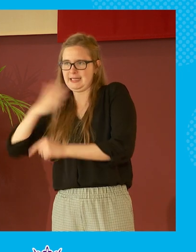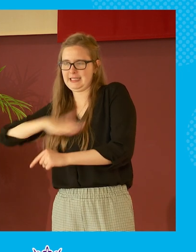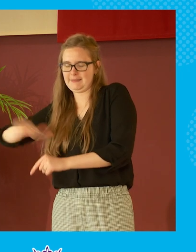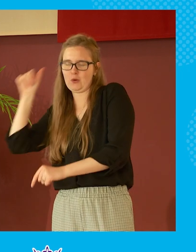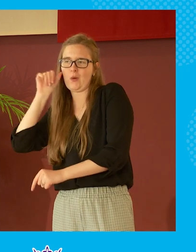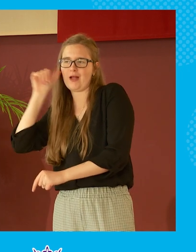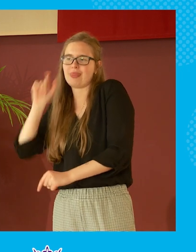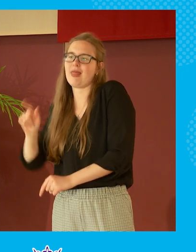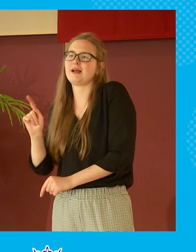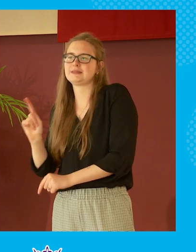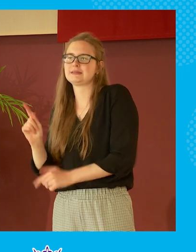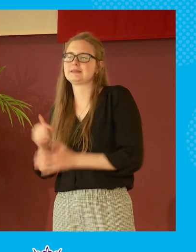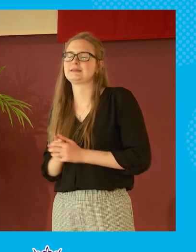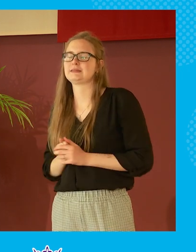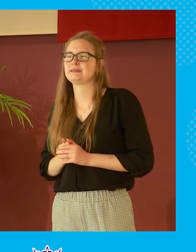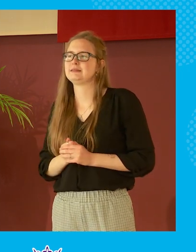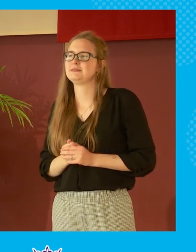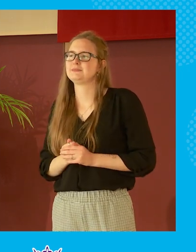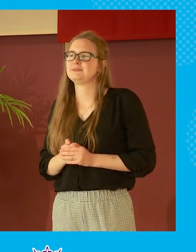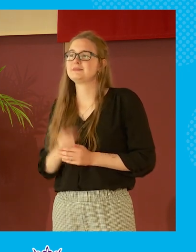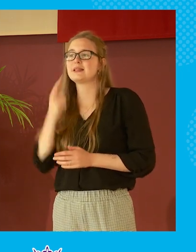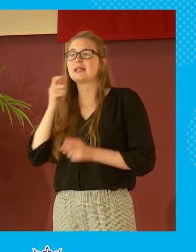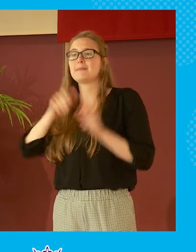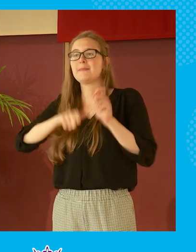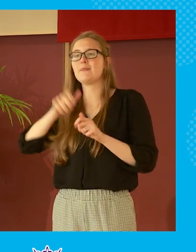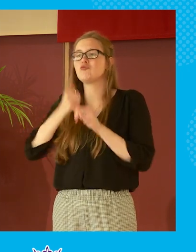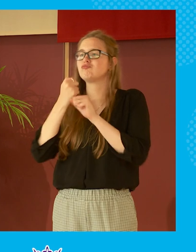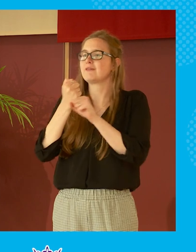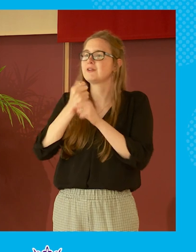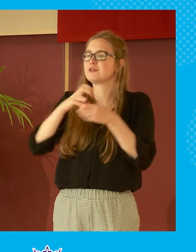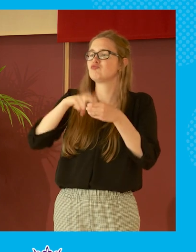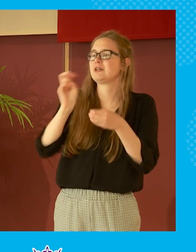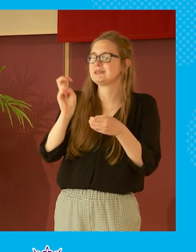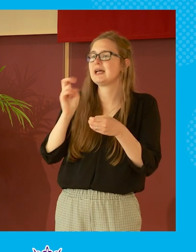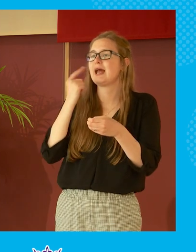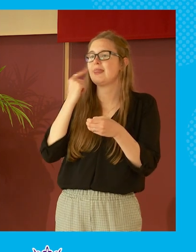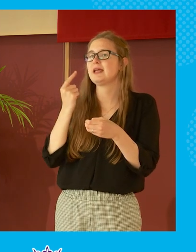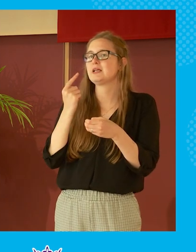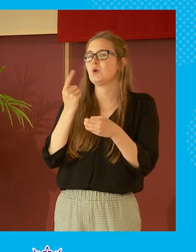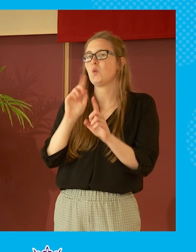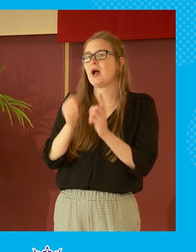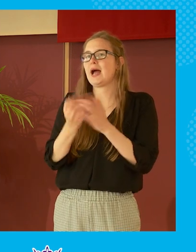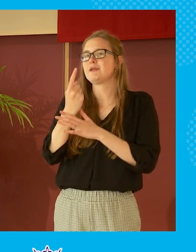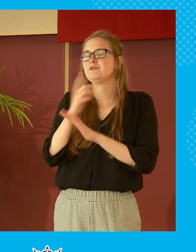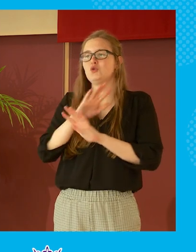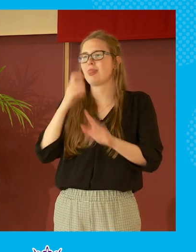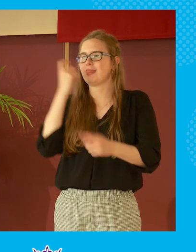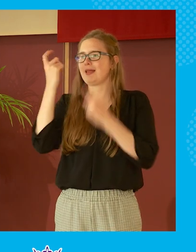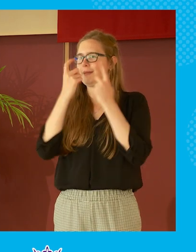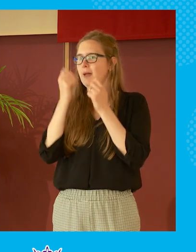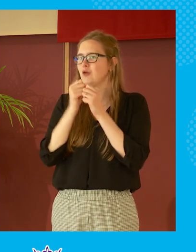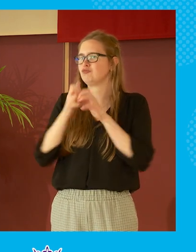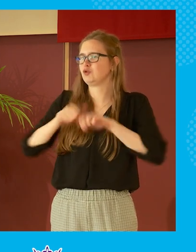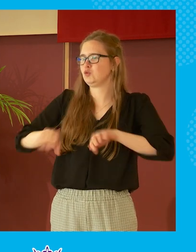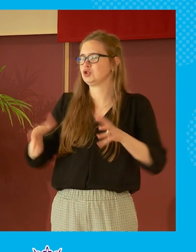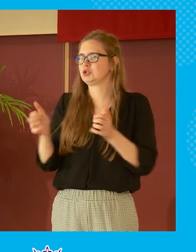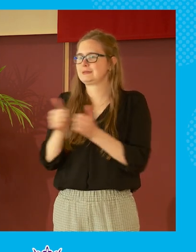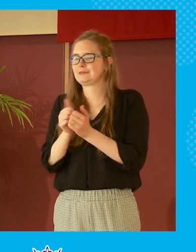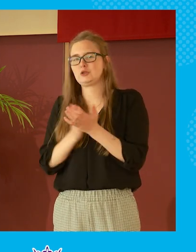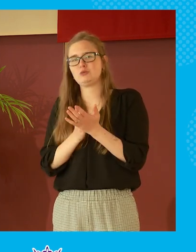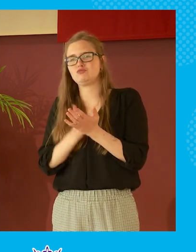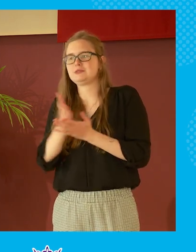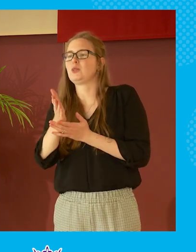aware of and i think actually uh the people who advocated for brexit are a great example of what happens if you don't think about that when you proceed through